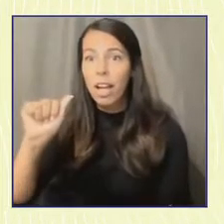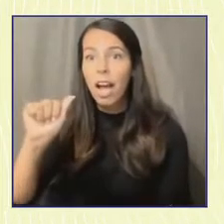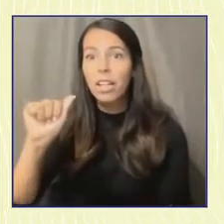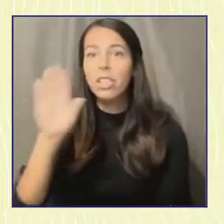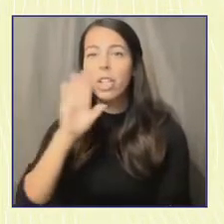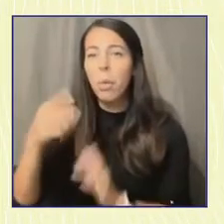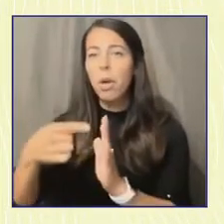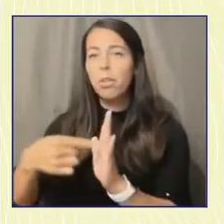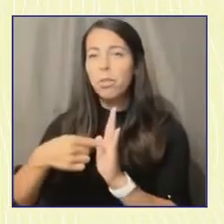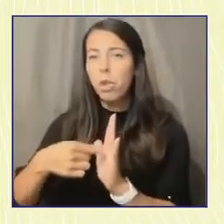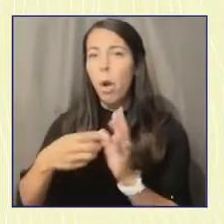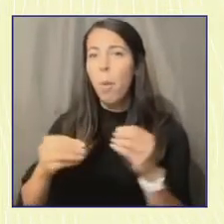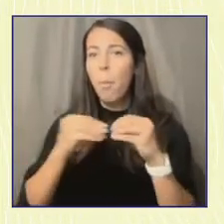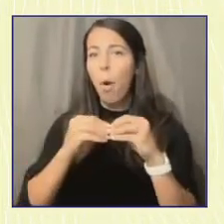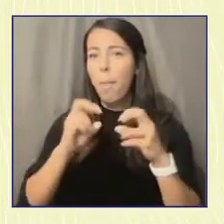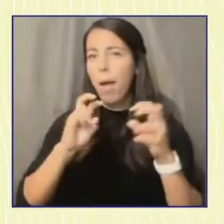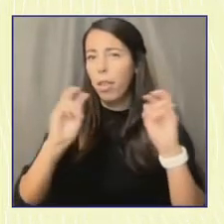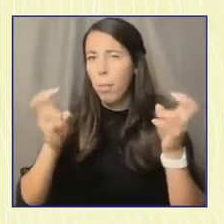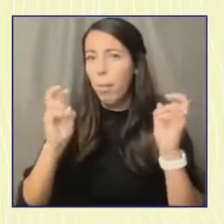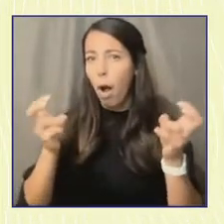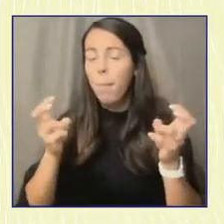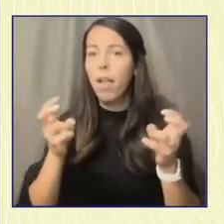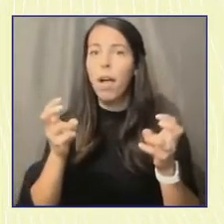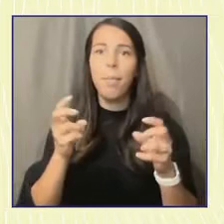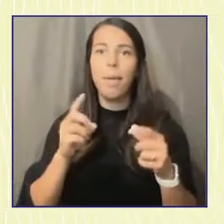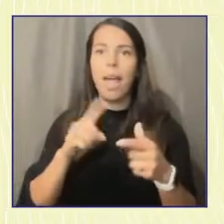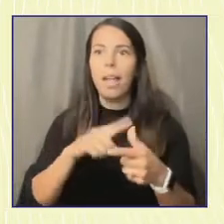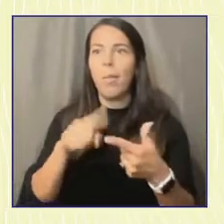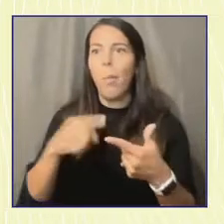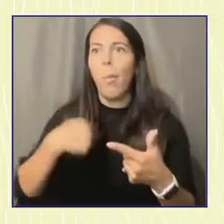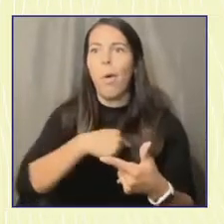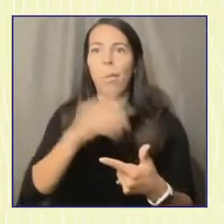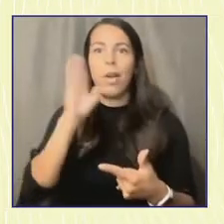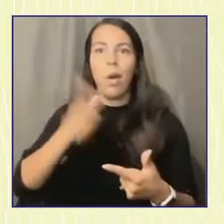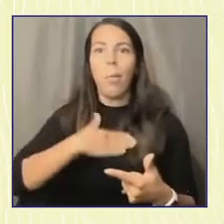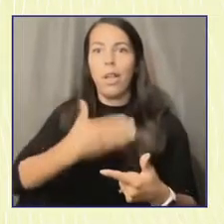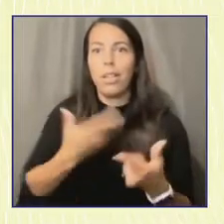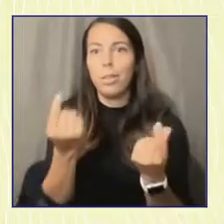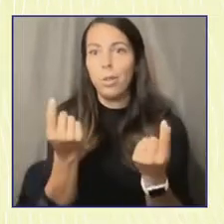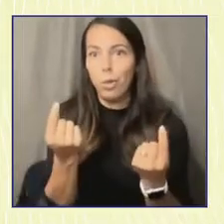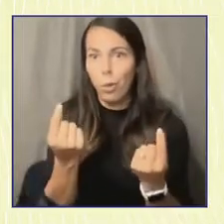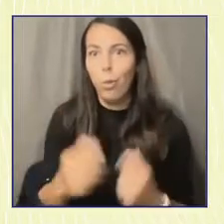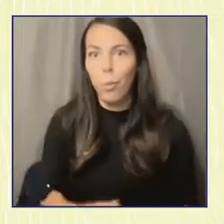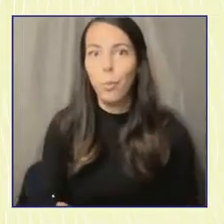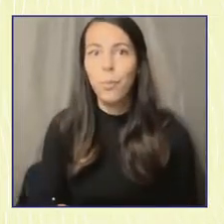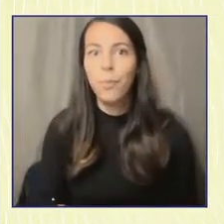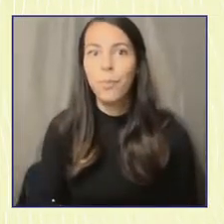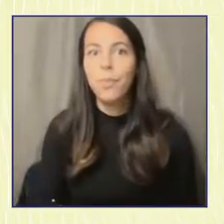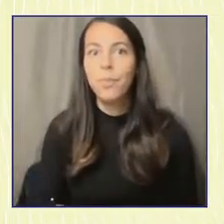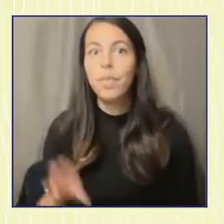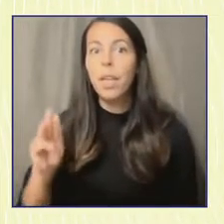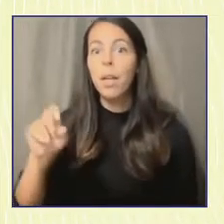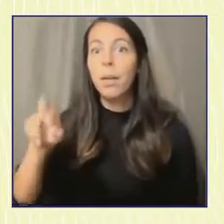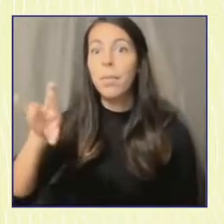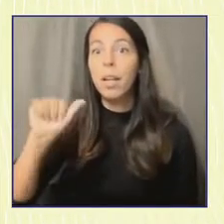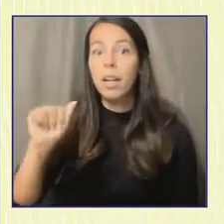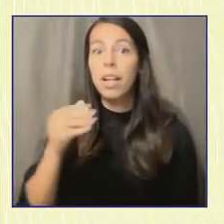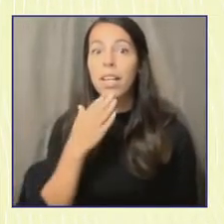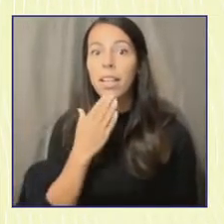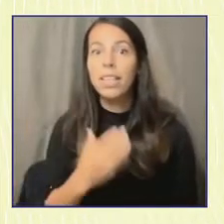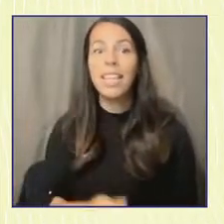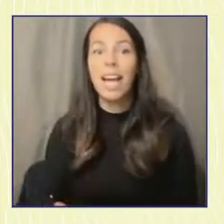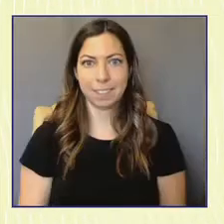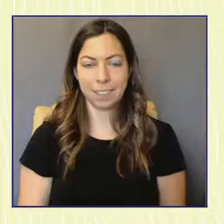about the problem we're facing and what we're proposing to do about it. All right. Thank you so much, Abby. So